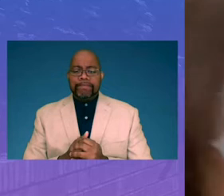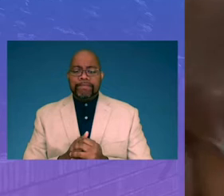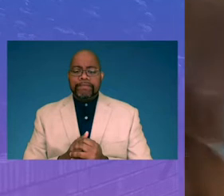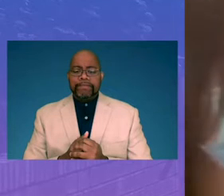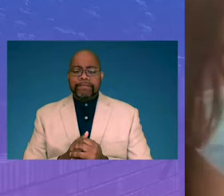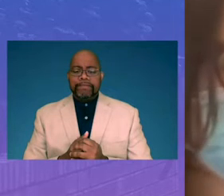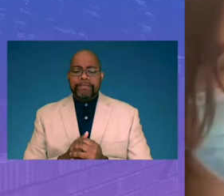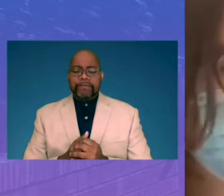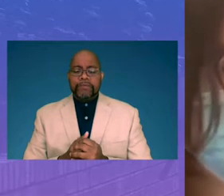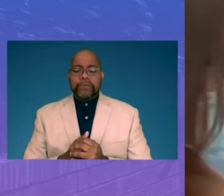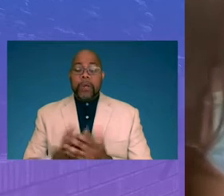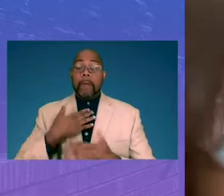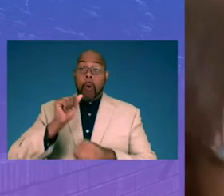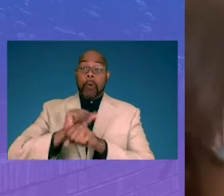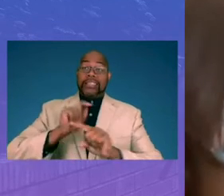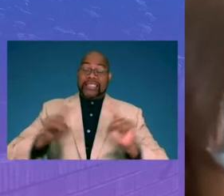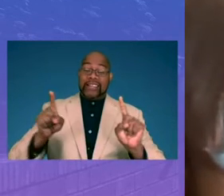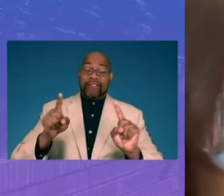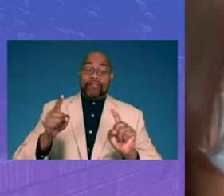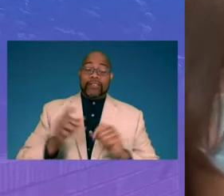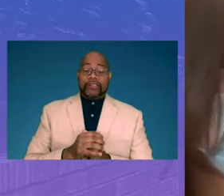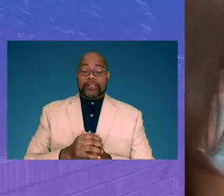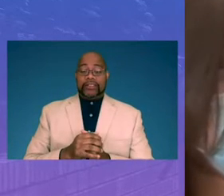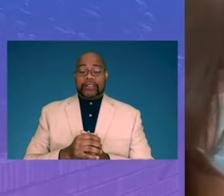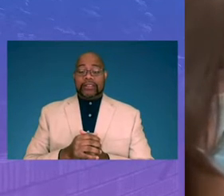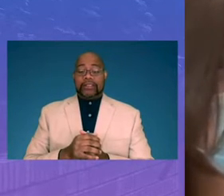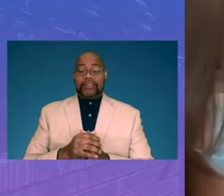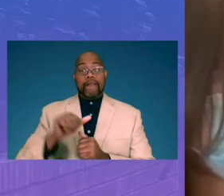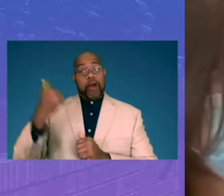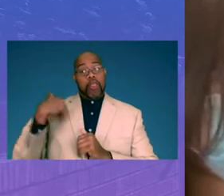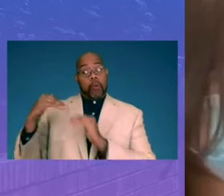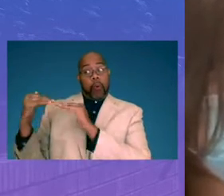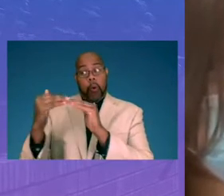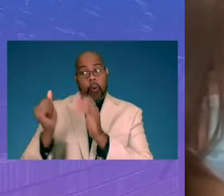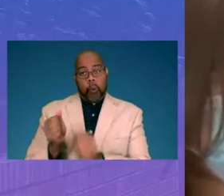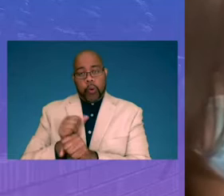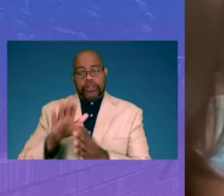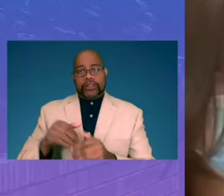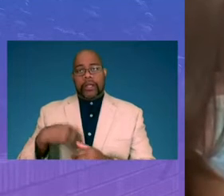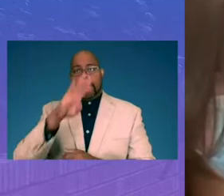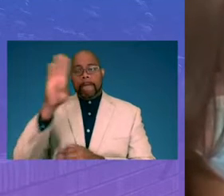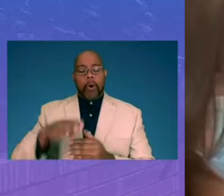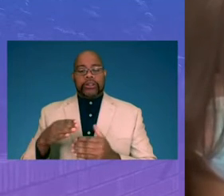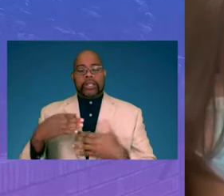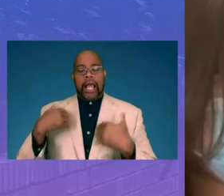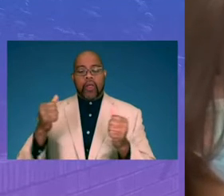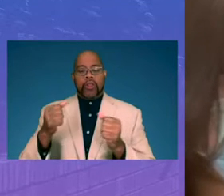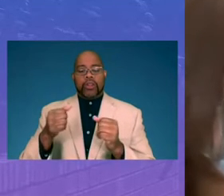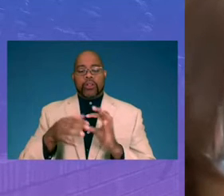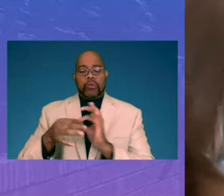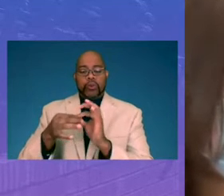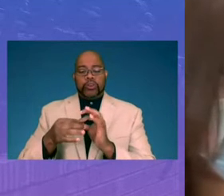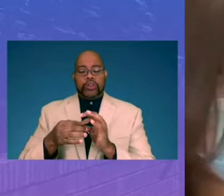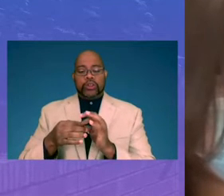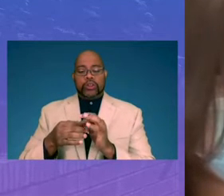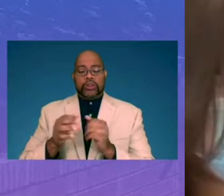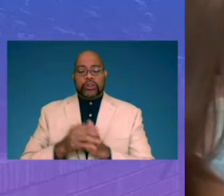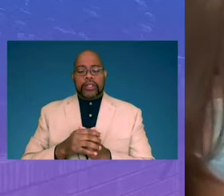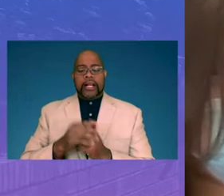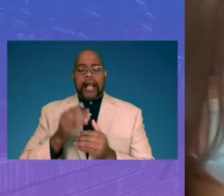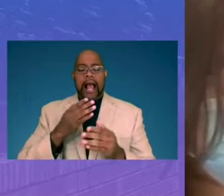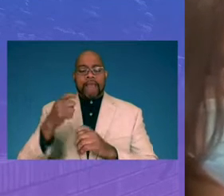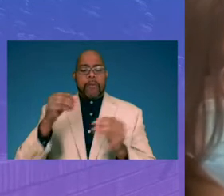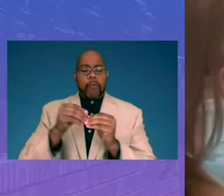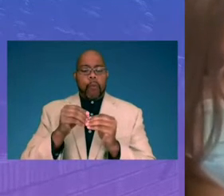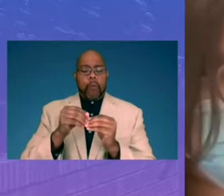So, my work is different from my fellow colleagues throughout the Boston Community Hub coordinators and all the other schools is the fact that I have to be much more